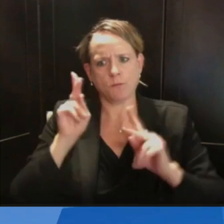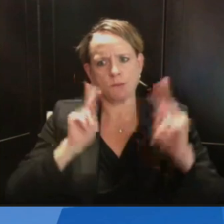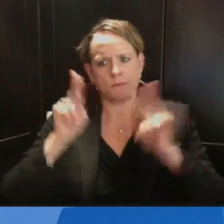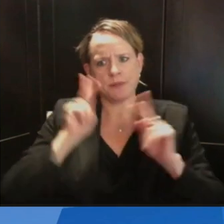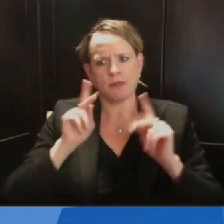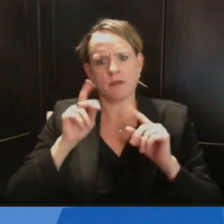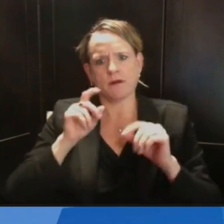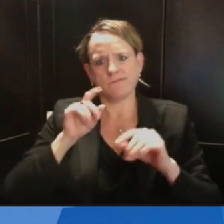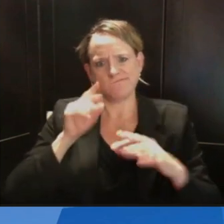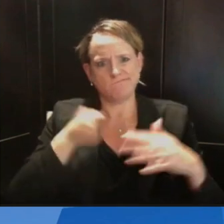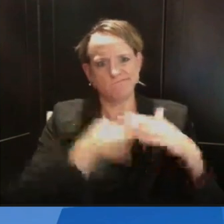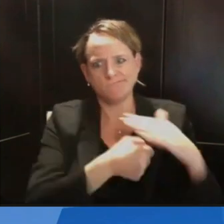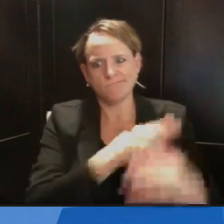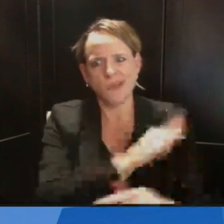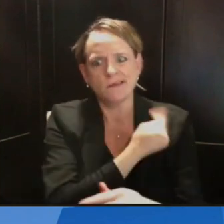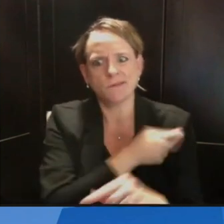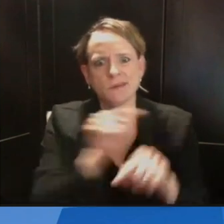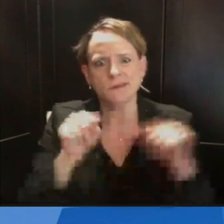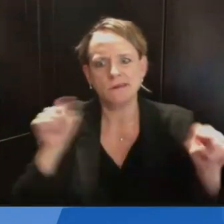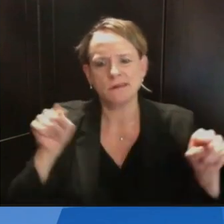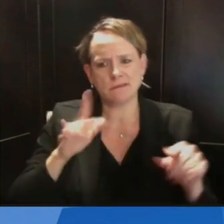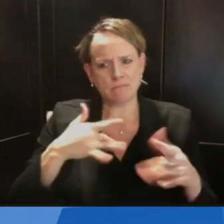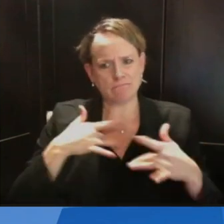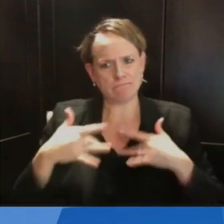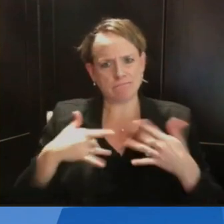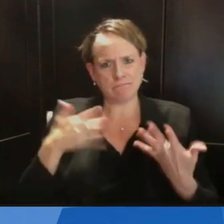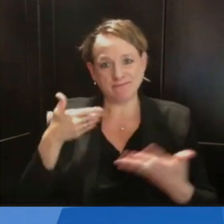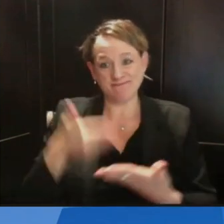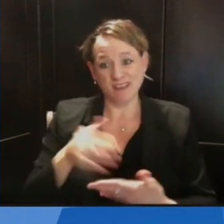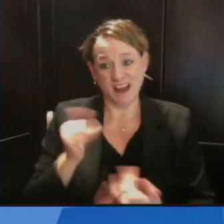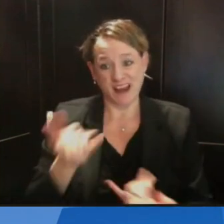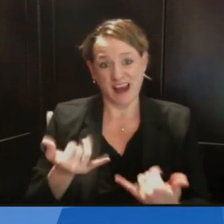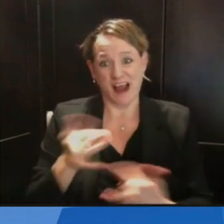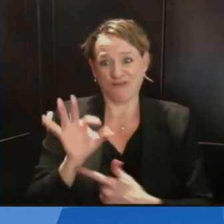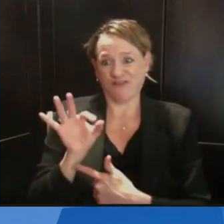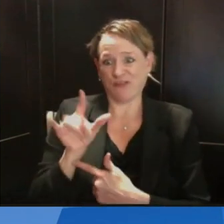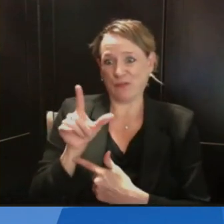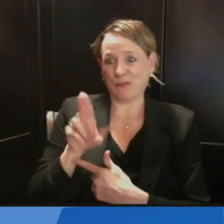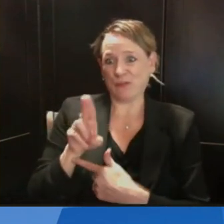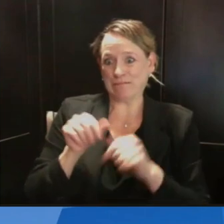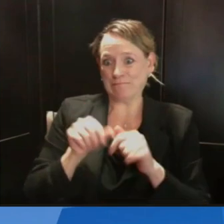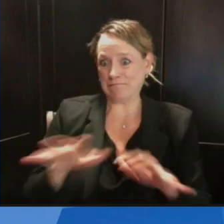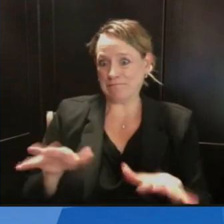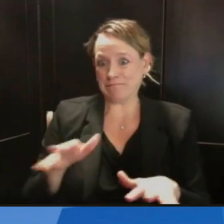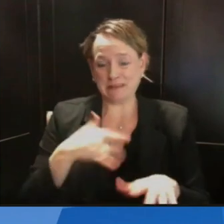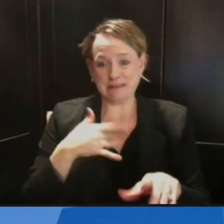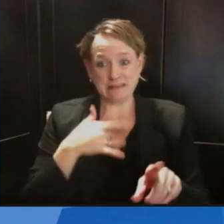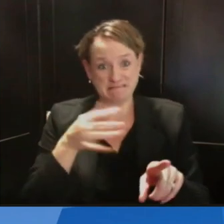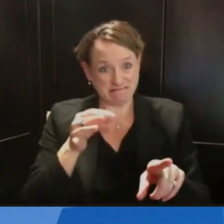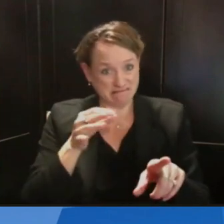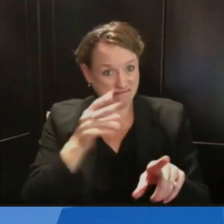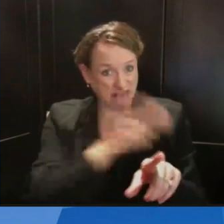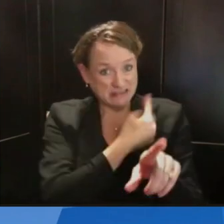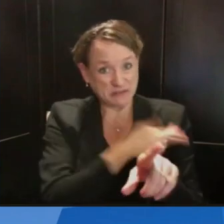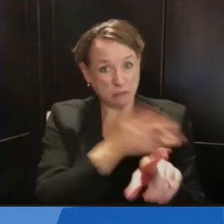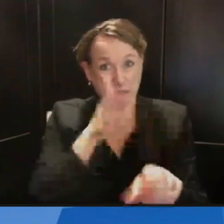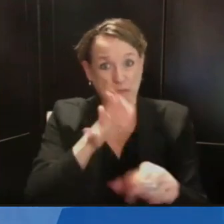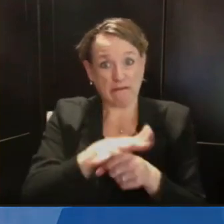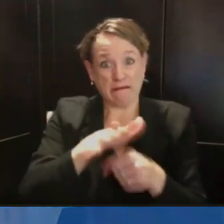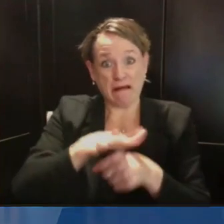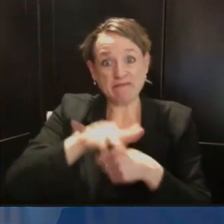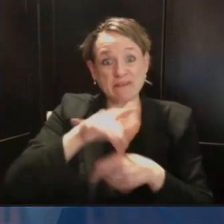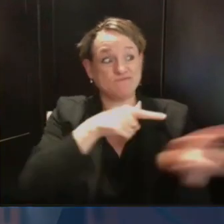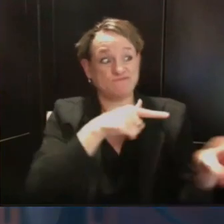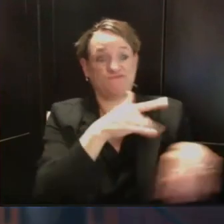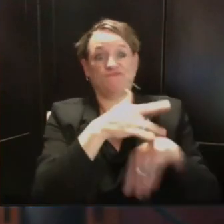concern with those hospitalization numbers. Yeah, absolutely. And Dr. Westergaard will probably want to say a few